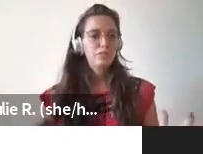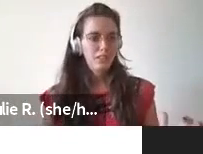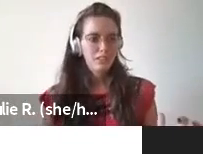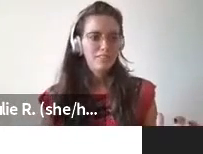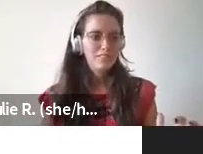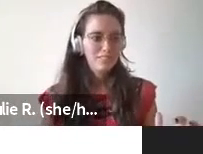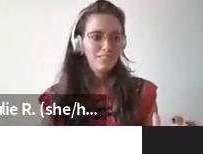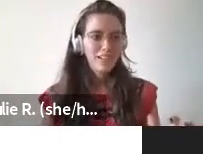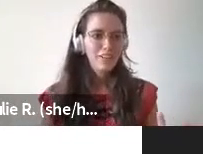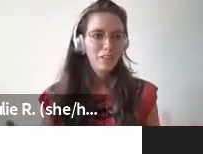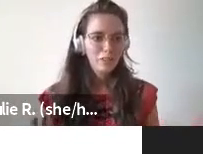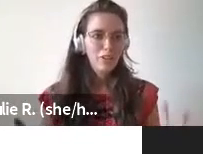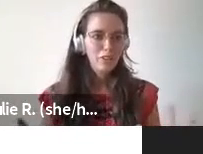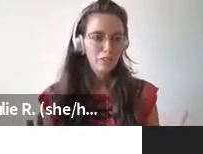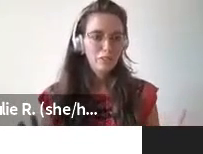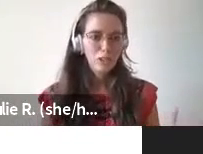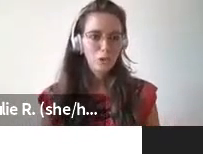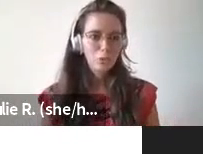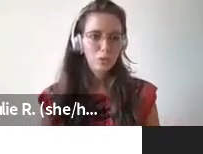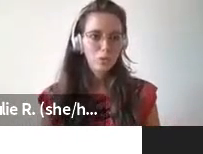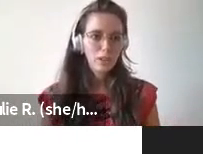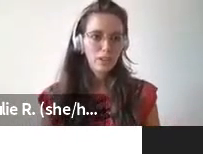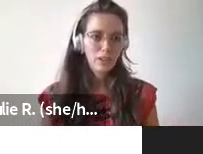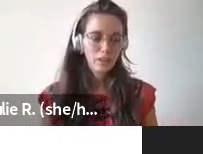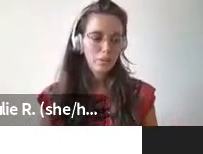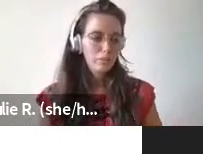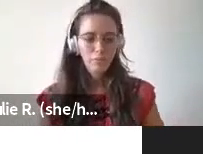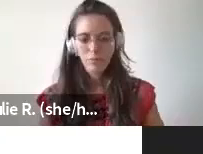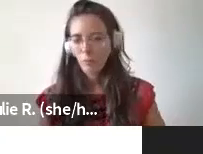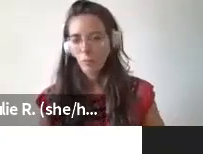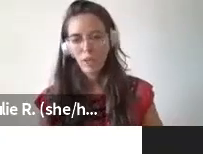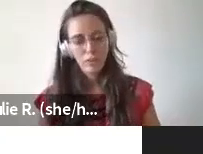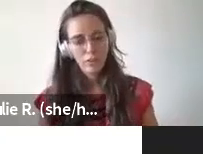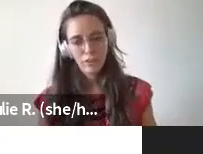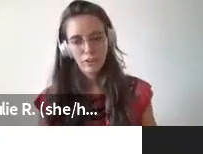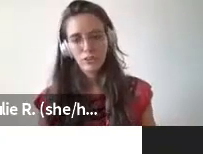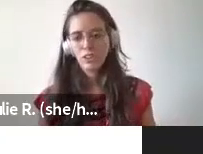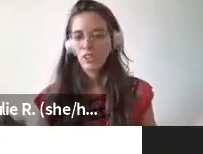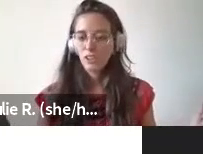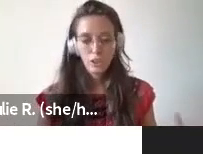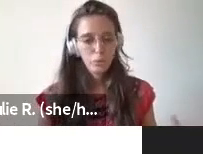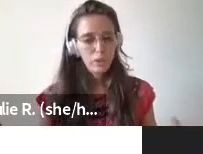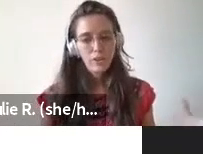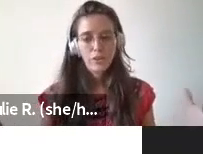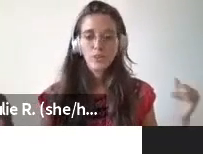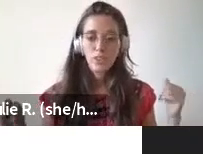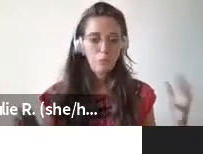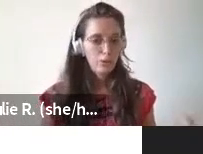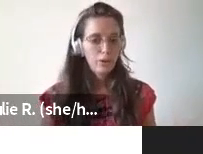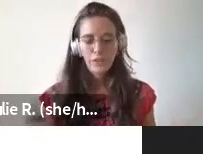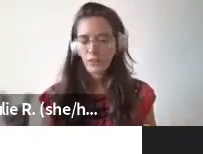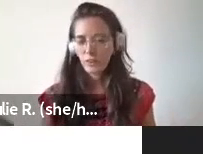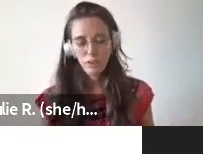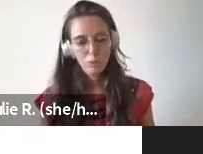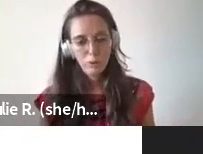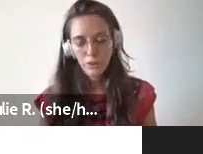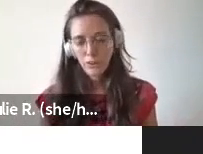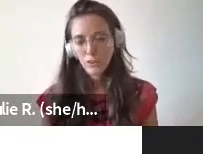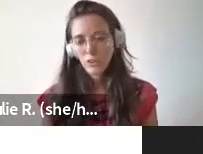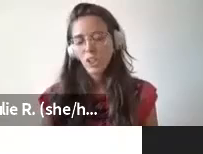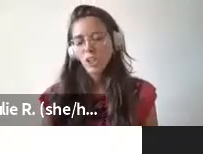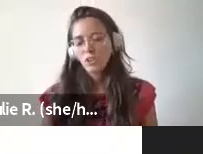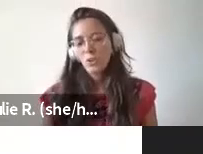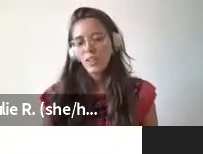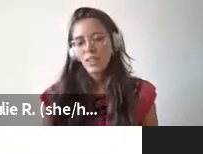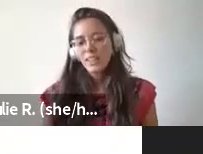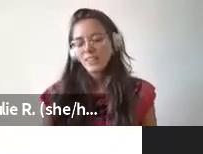with like a 50 50 kind of a ratio between uh white authors non-white authors and male authors